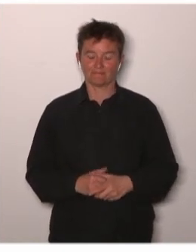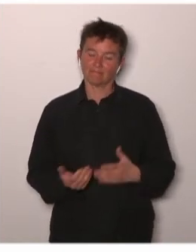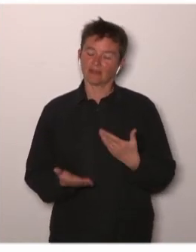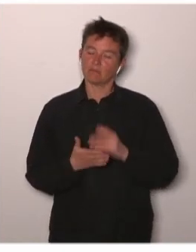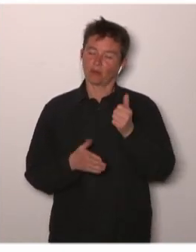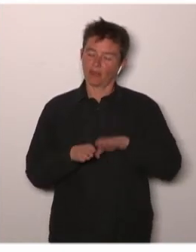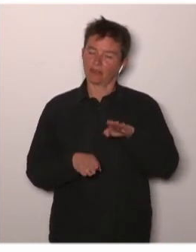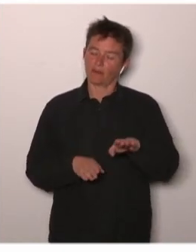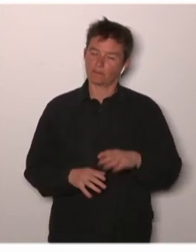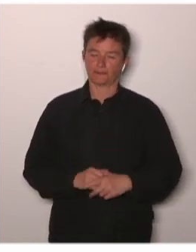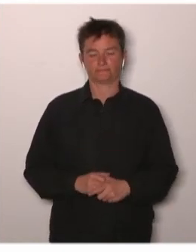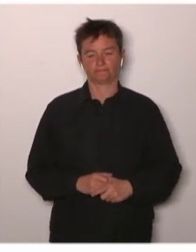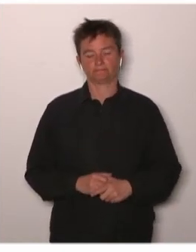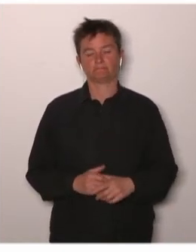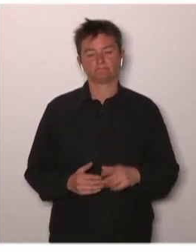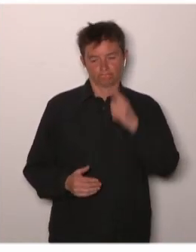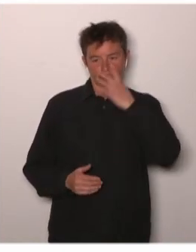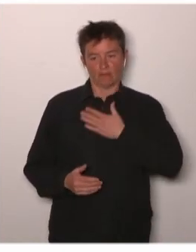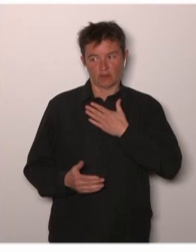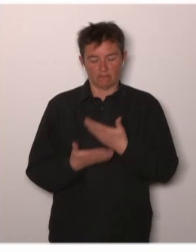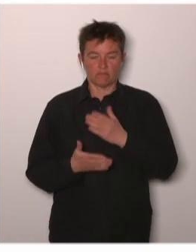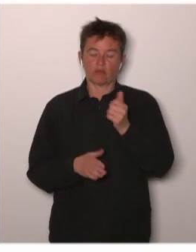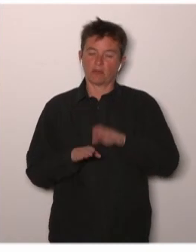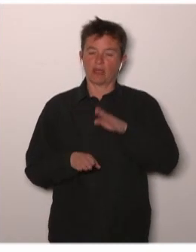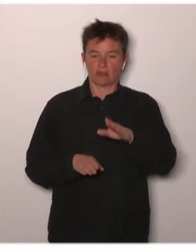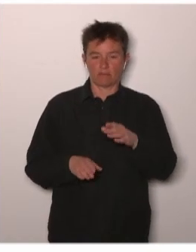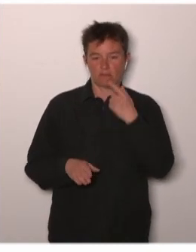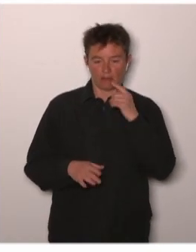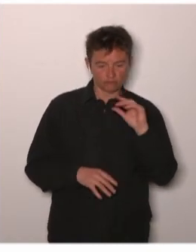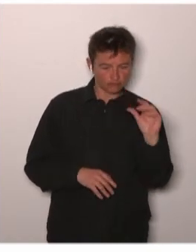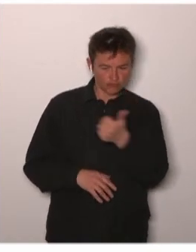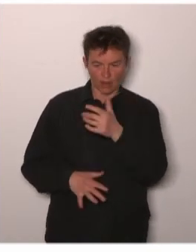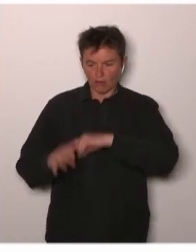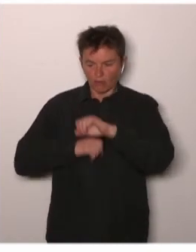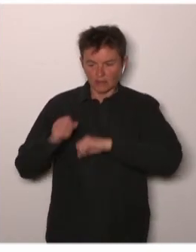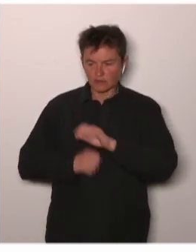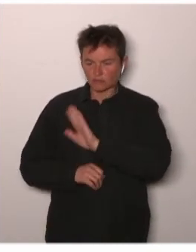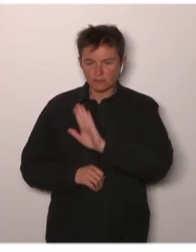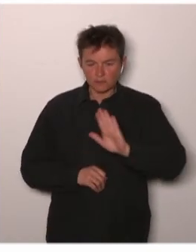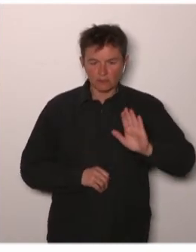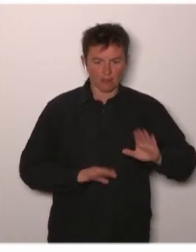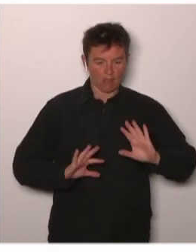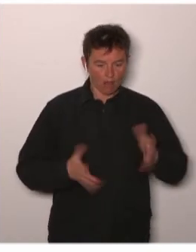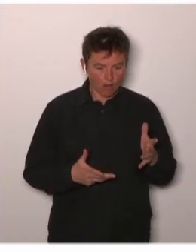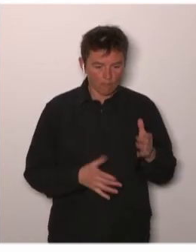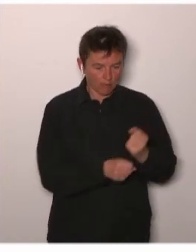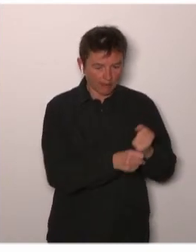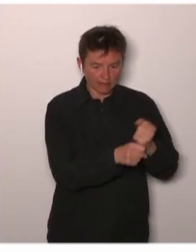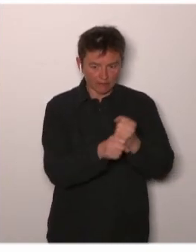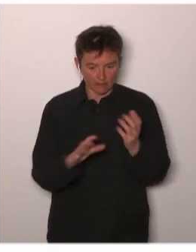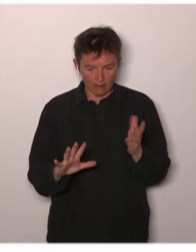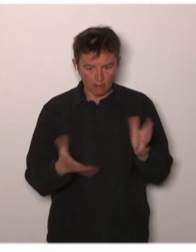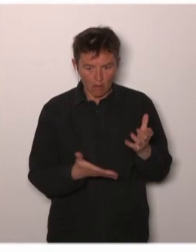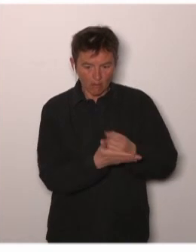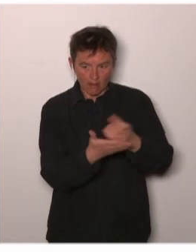the work done by independent organization and their data sets can actually inform and be structured and that would be my